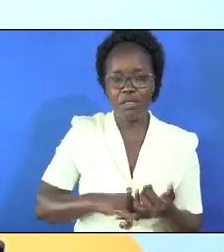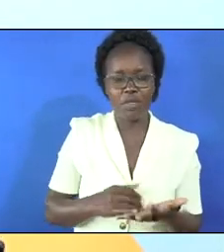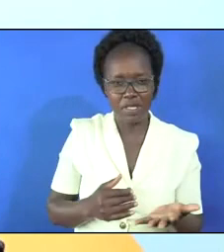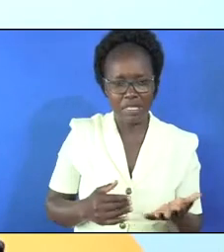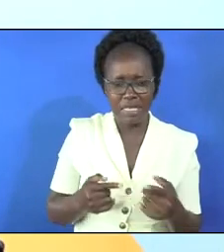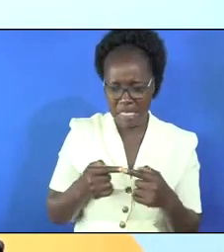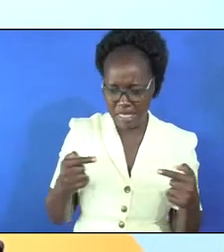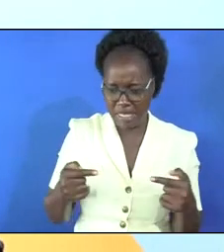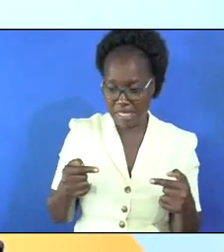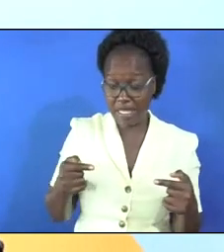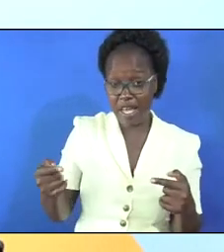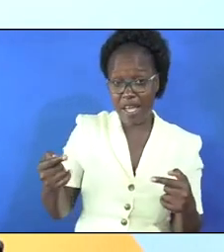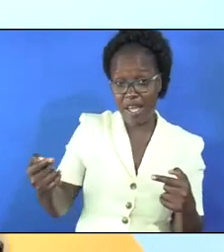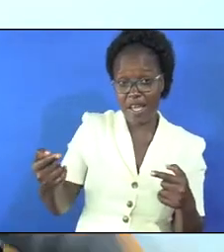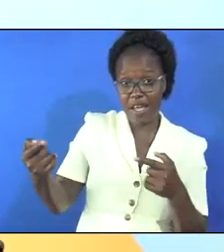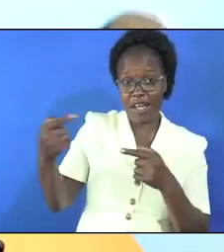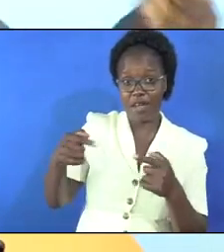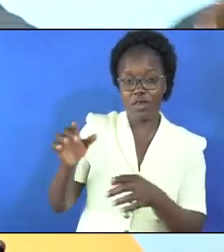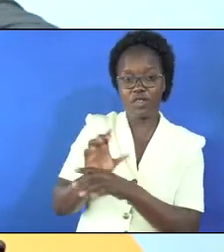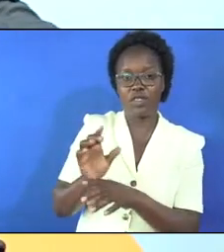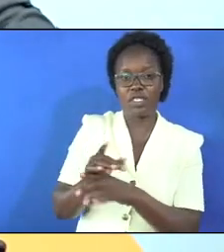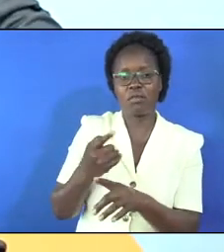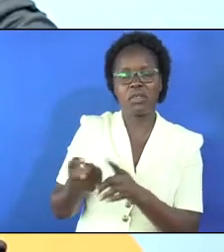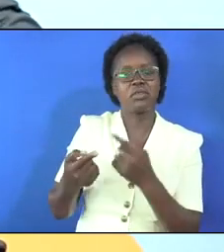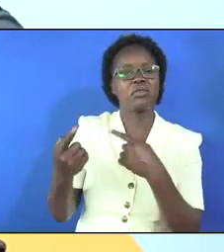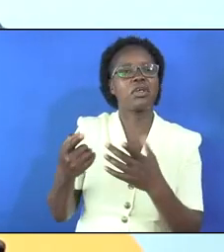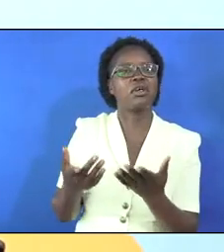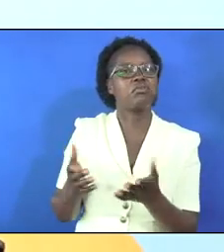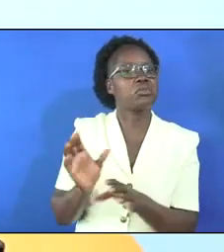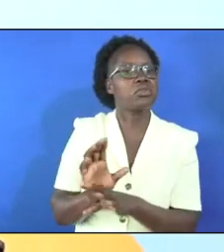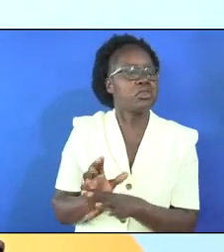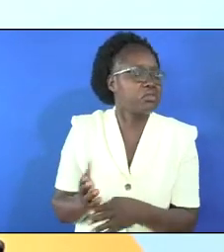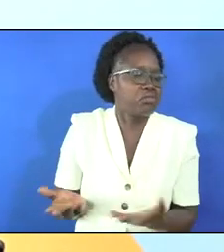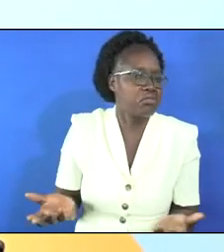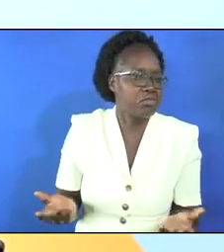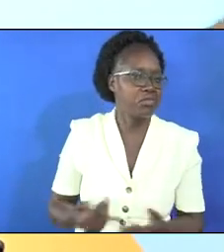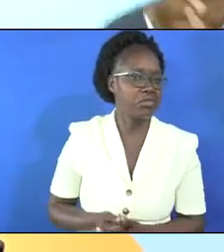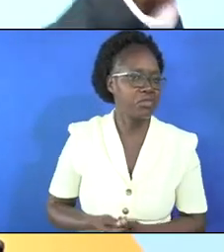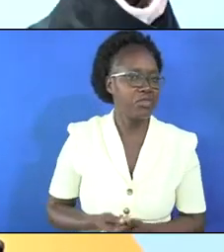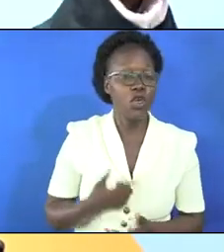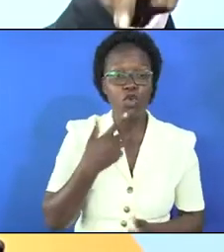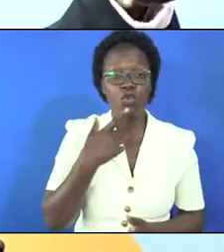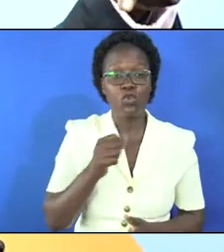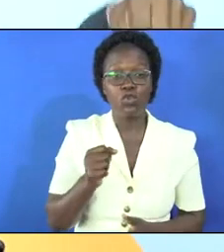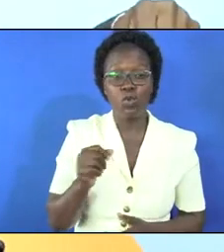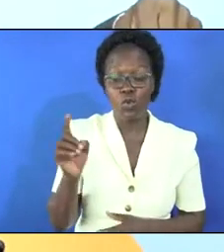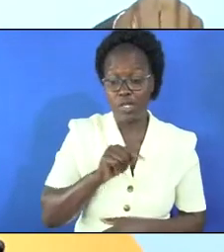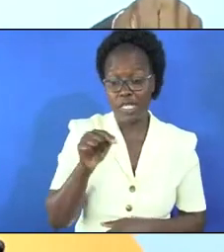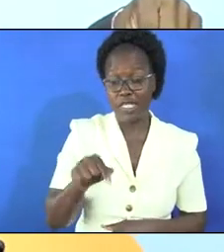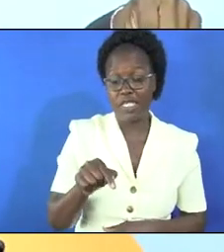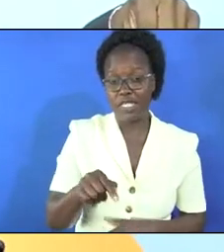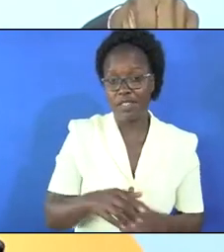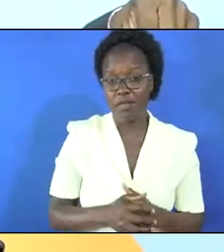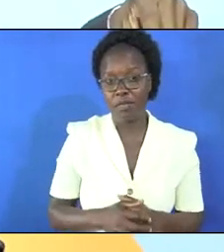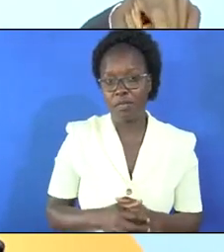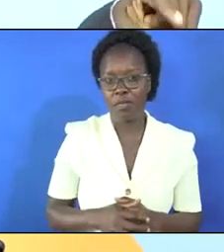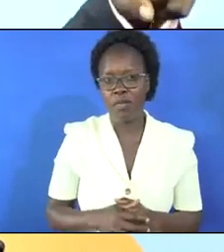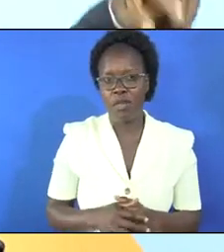her coming to the church but she will come anyway so this particular day